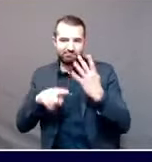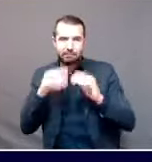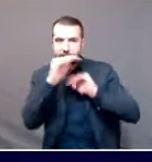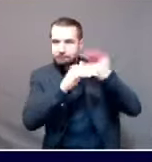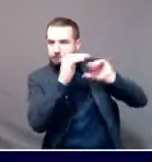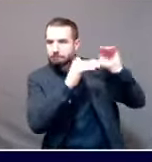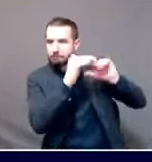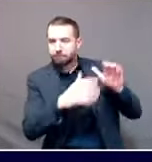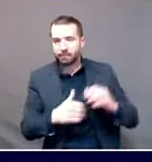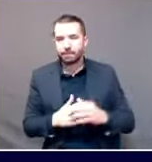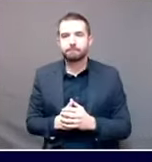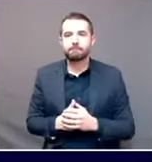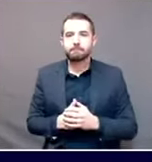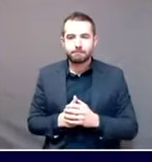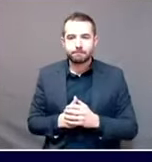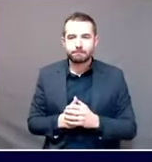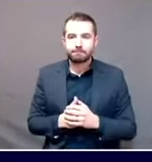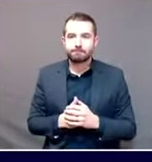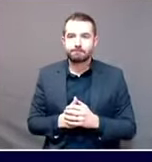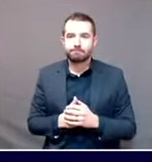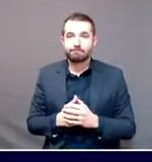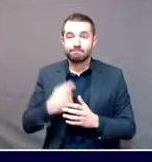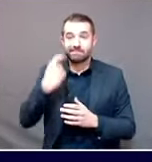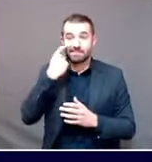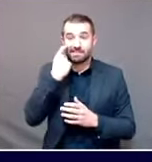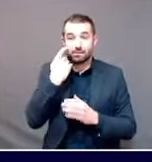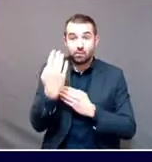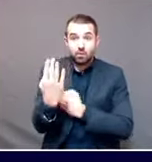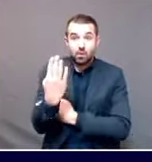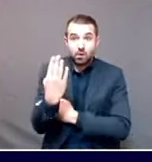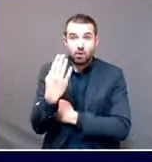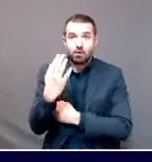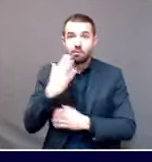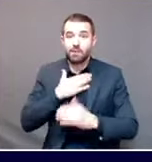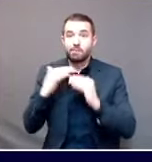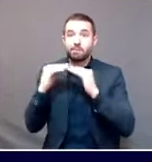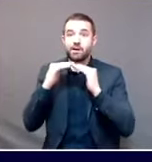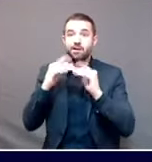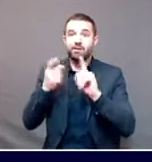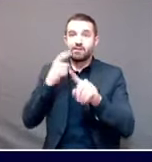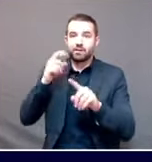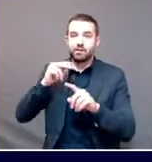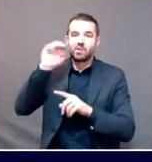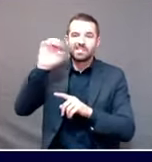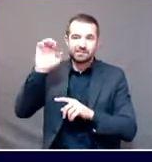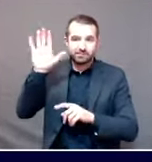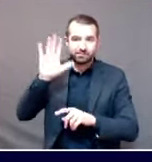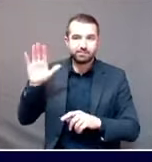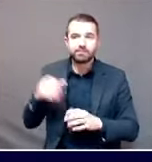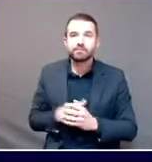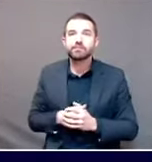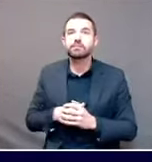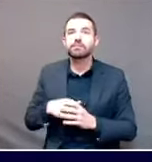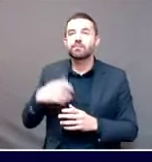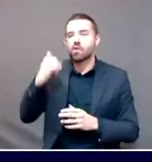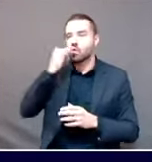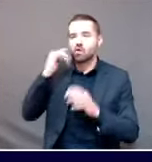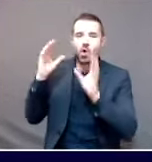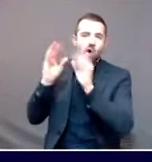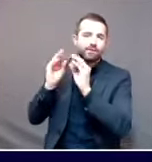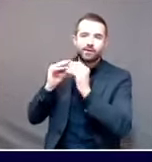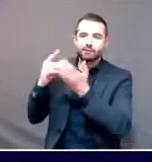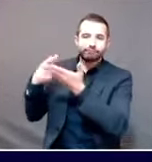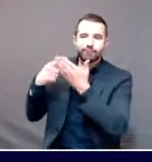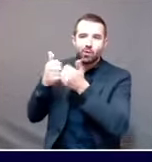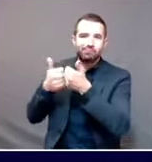some colleagues across the Northeast this morning to be on a call with General Perna personally. And we put some of these difficult questions